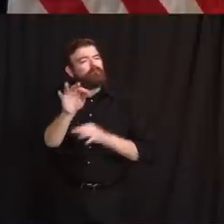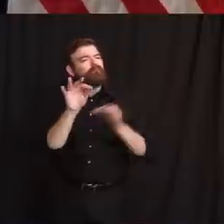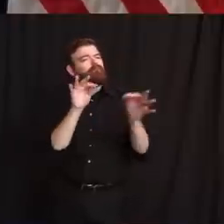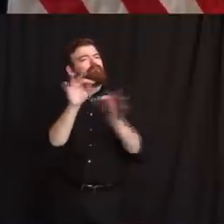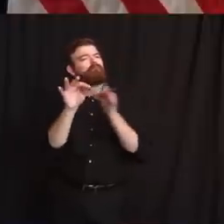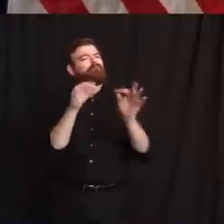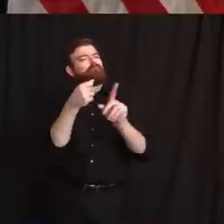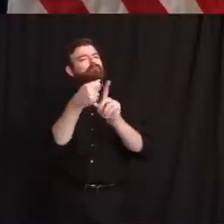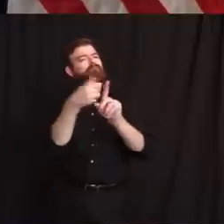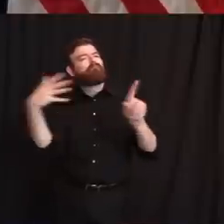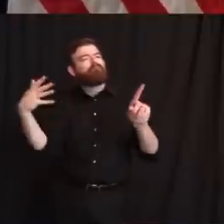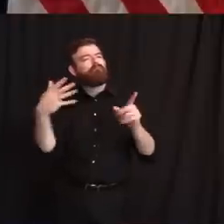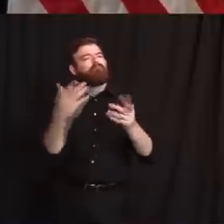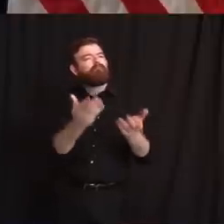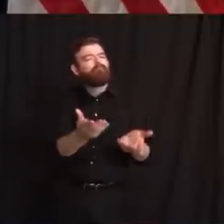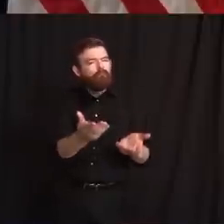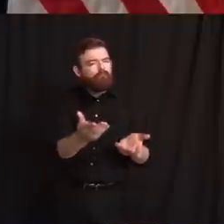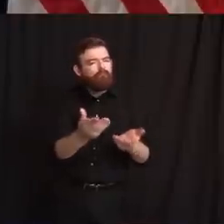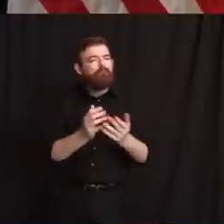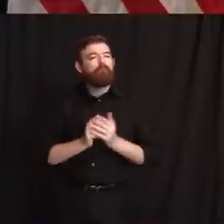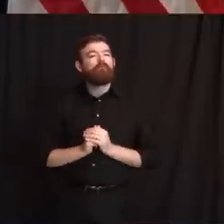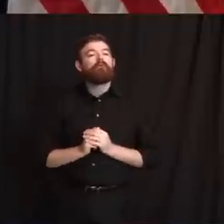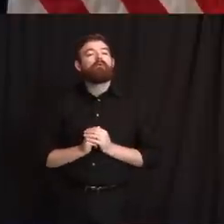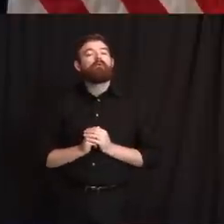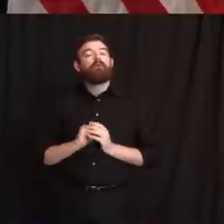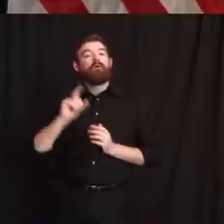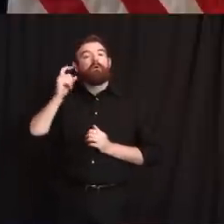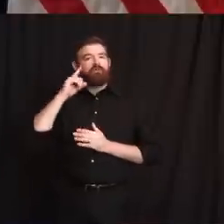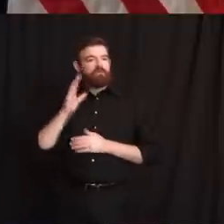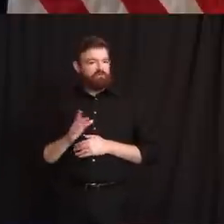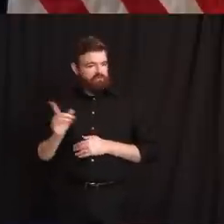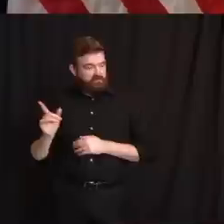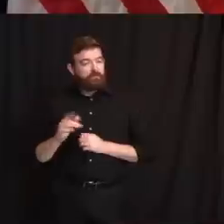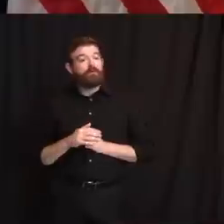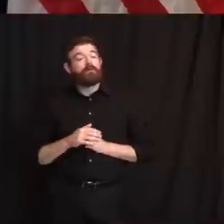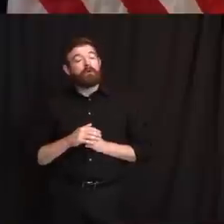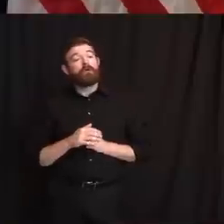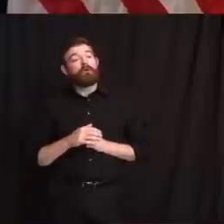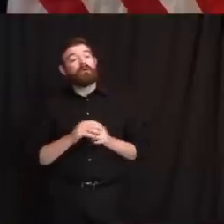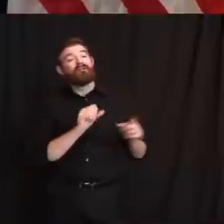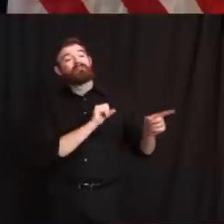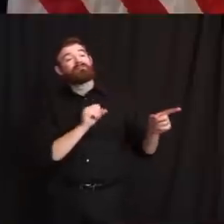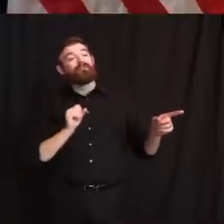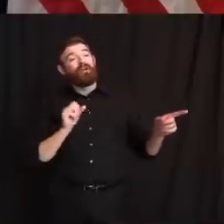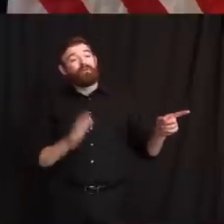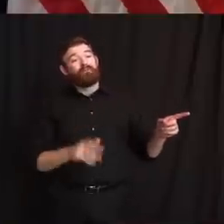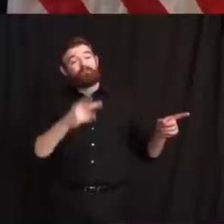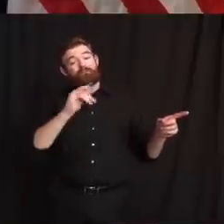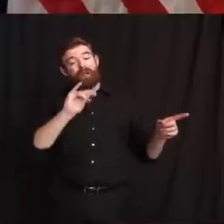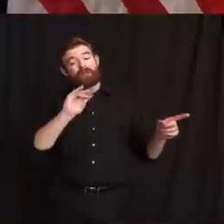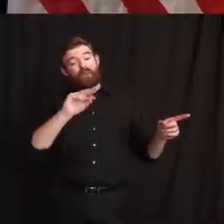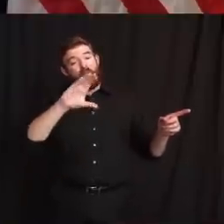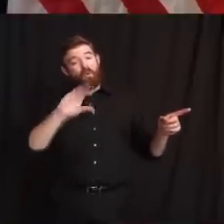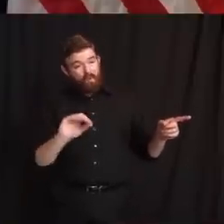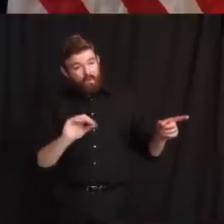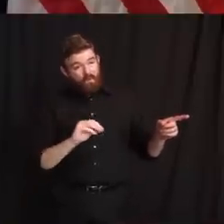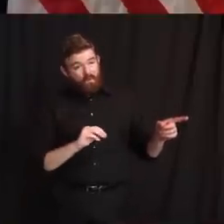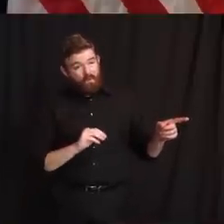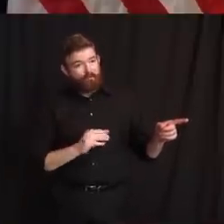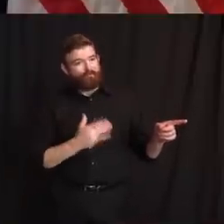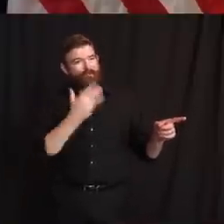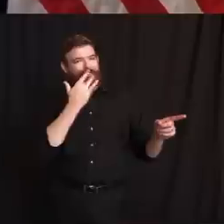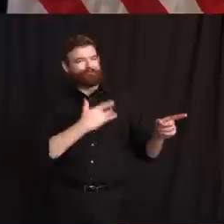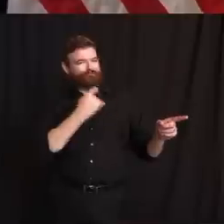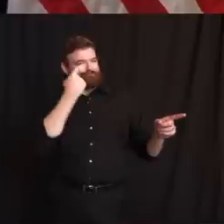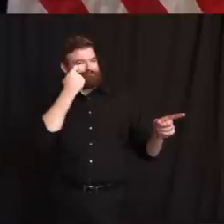here? Thank you. So the Senator had a birthday recently. I sent him a note and I said, we agree on three things. We love our country, we love our state, and we want you